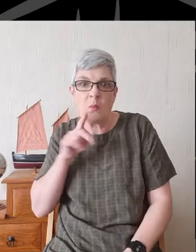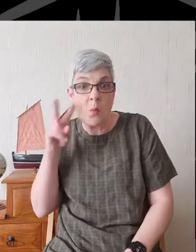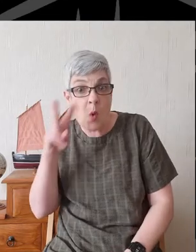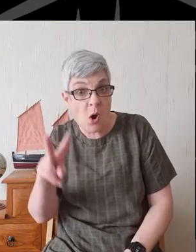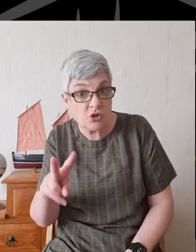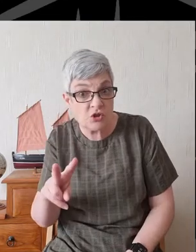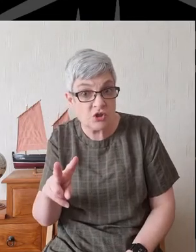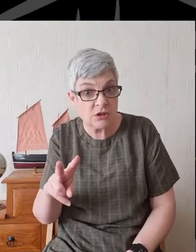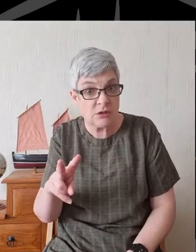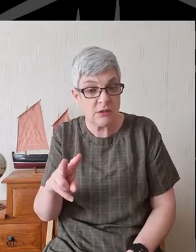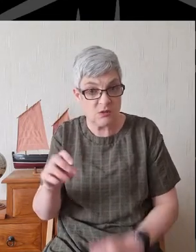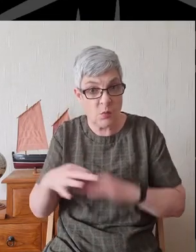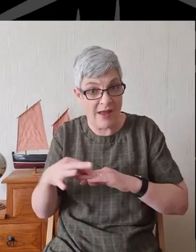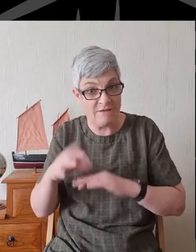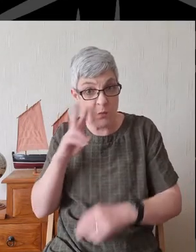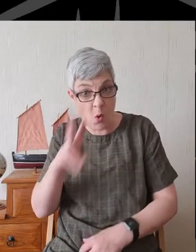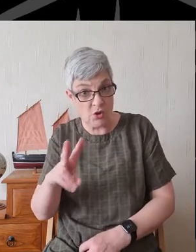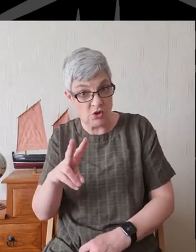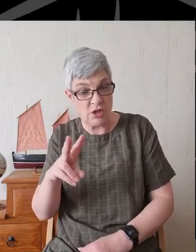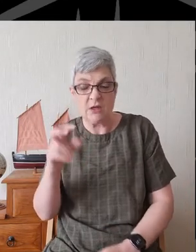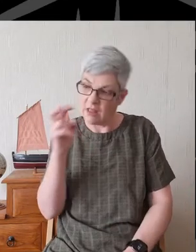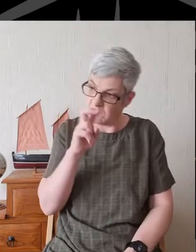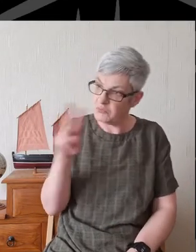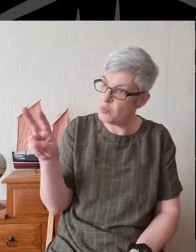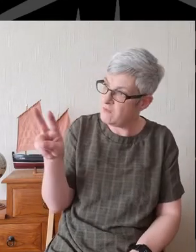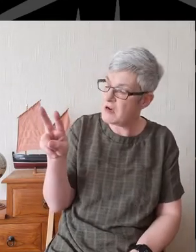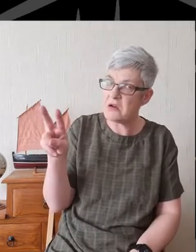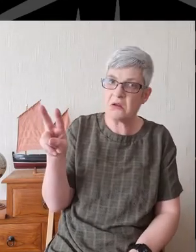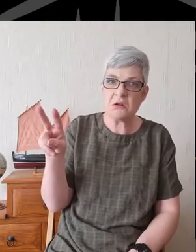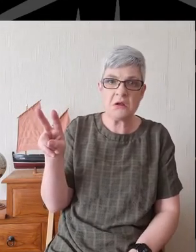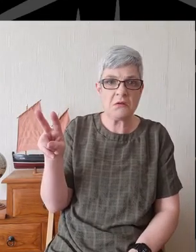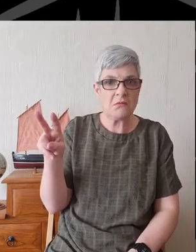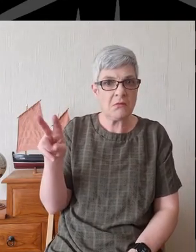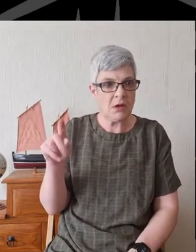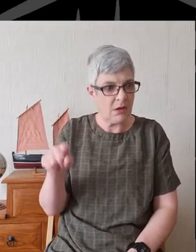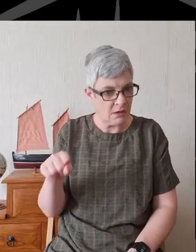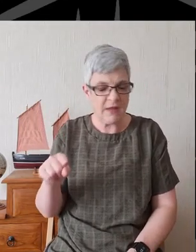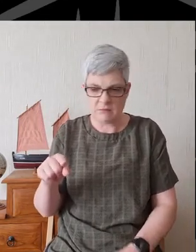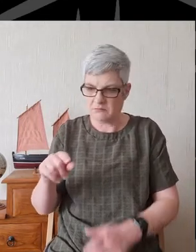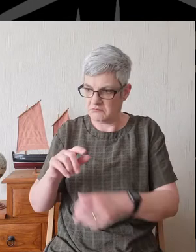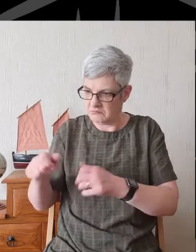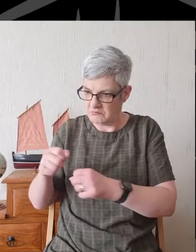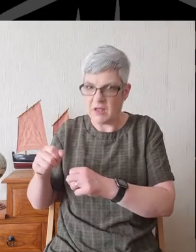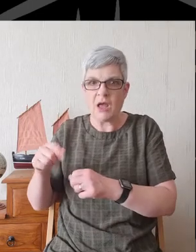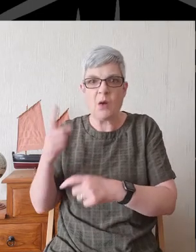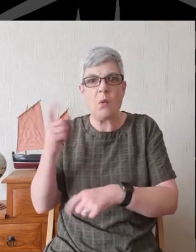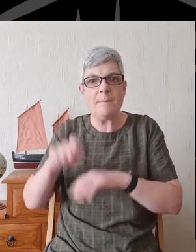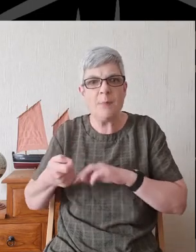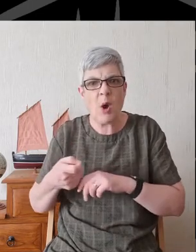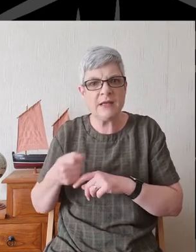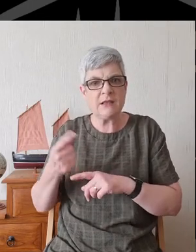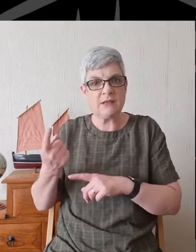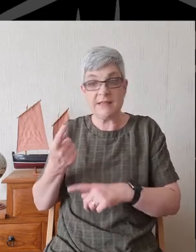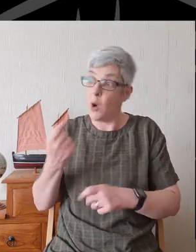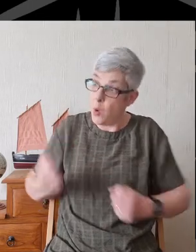occasionally looks over and in fact, at one point, he gets up and he goes over to the wife tied to the chair and says, oh, it's your birthday tomorrow, I've